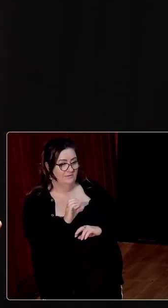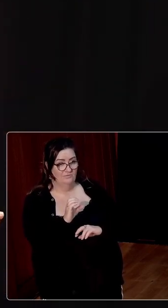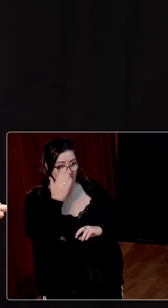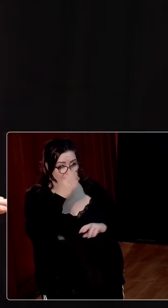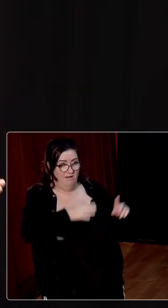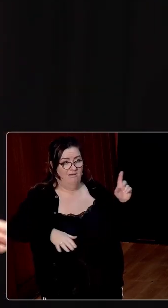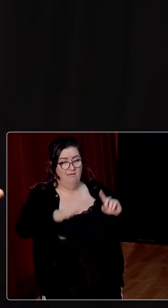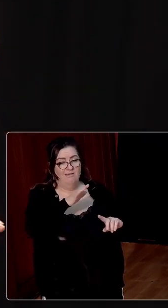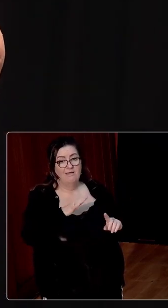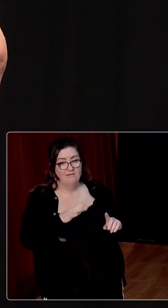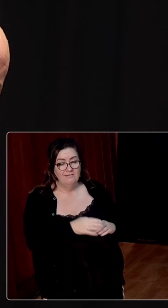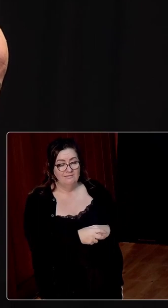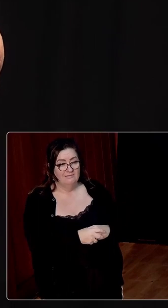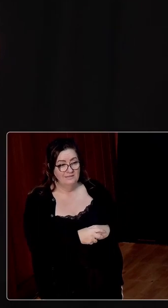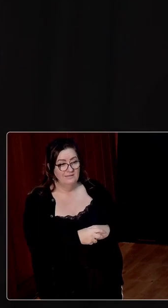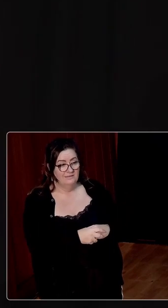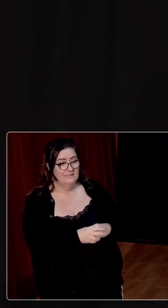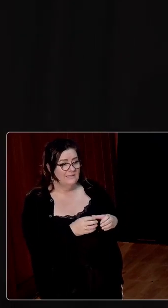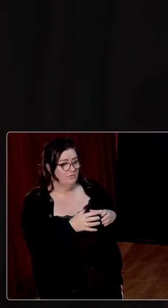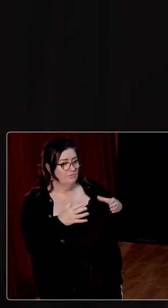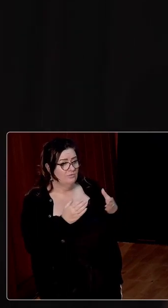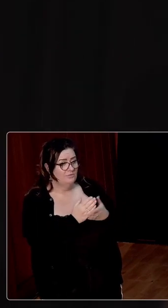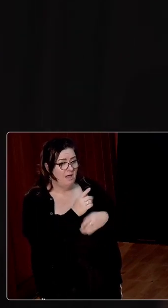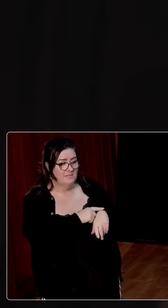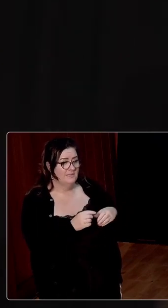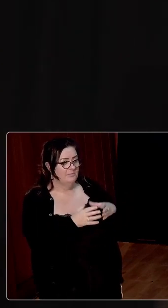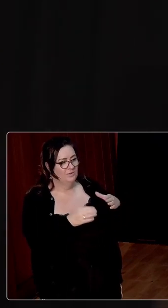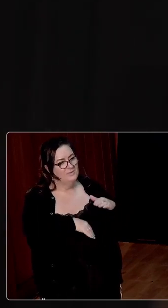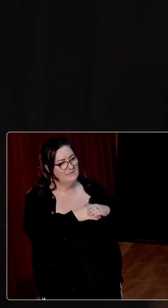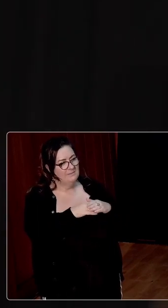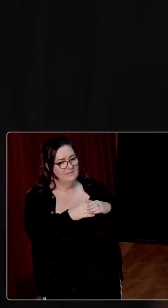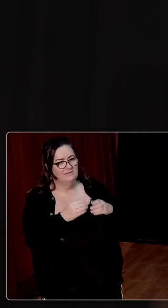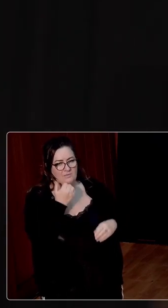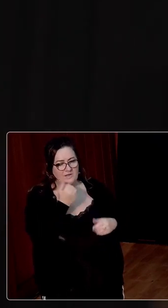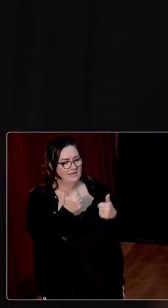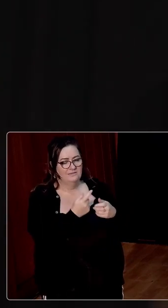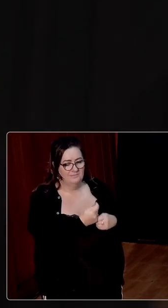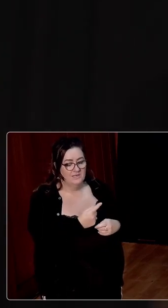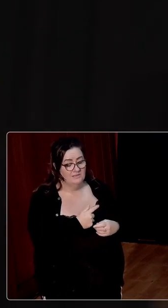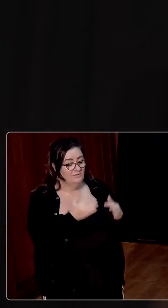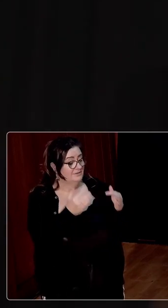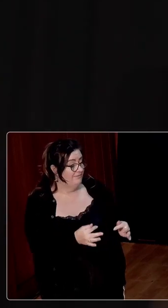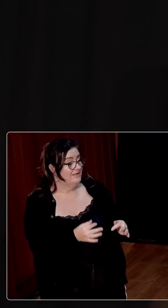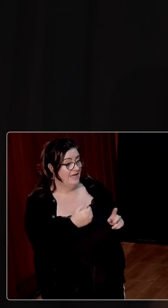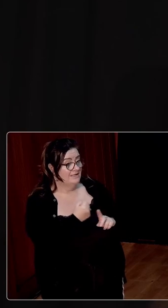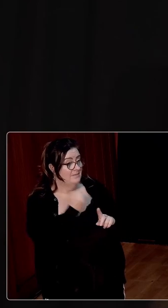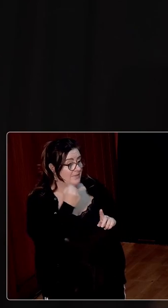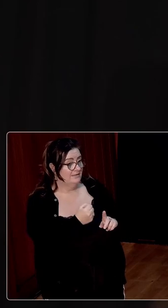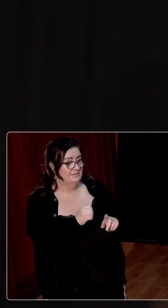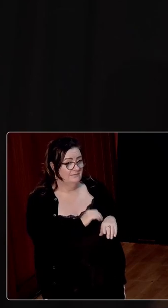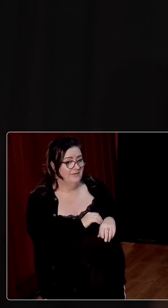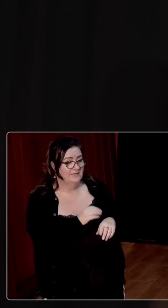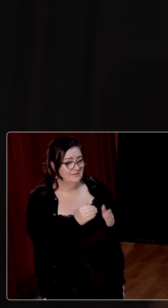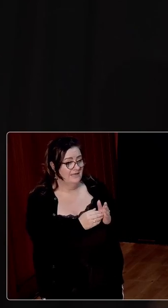country. They didn't, it did increase through the decades, but it was limited in numbers at any given time. So it definitely had an impact. And if